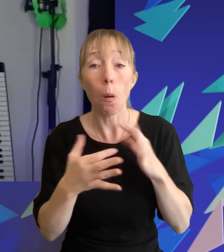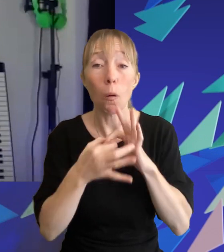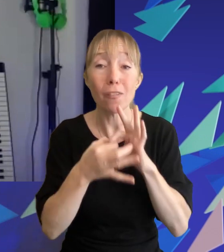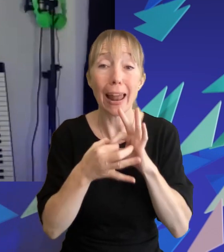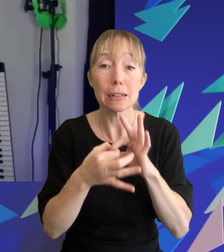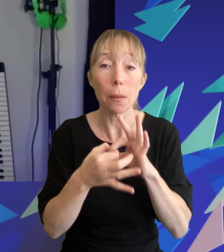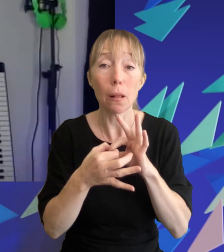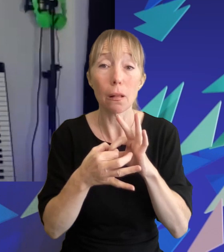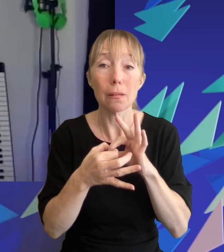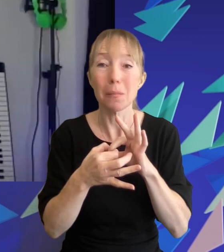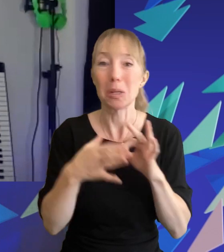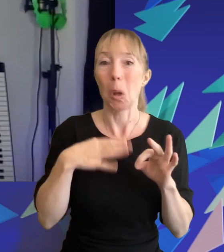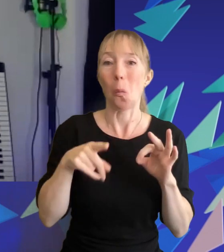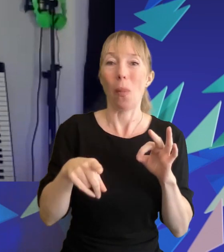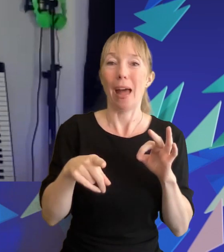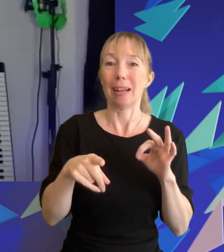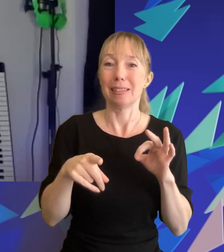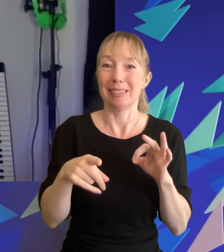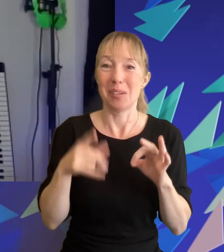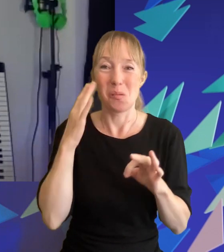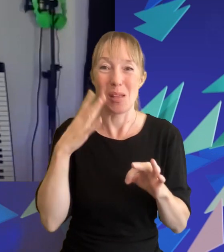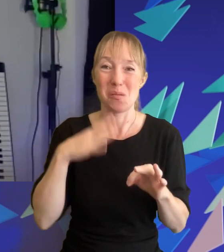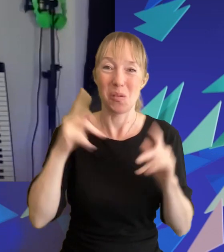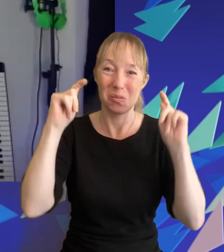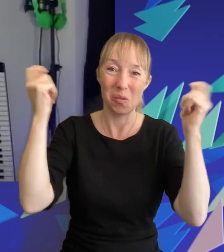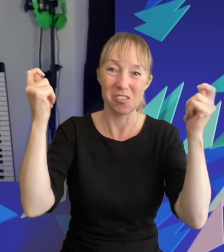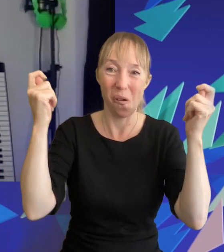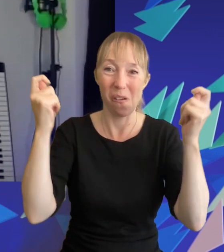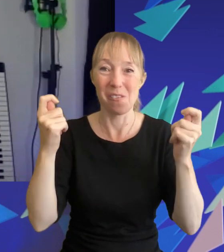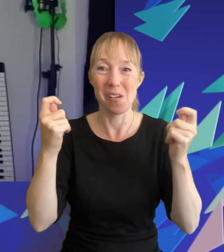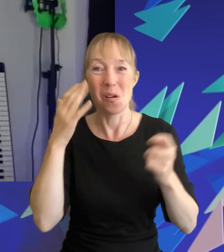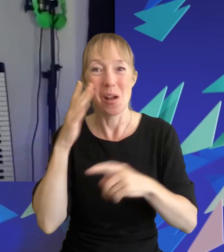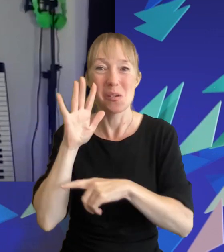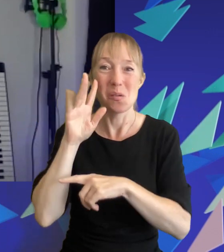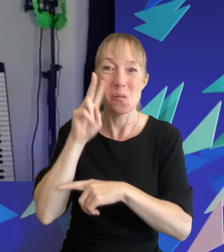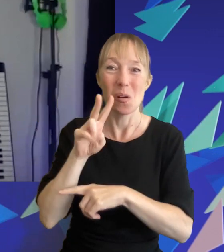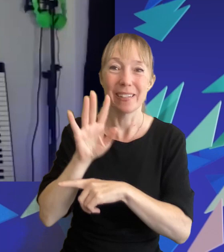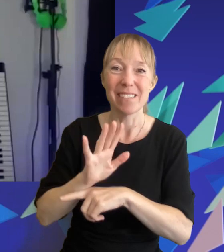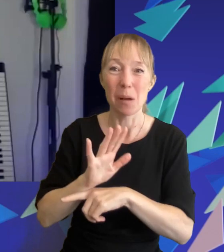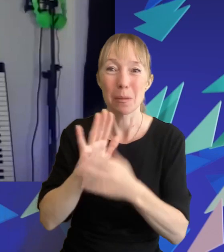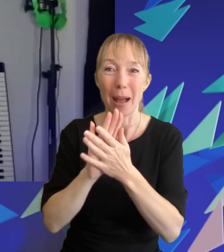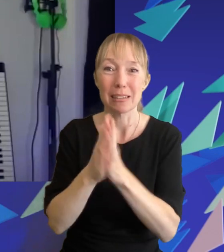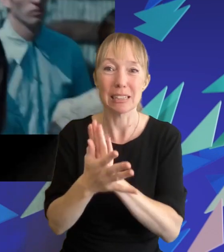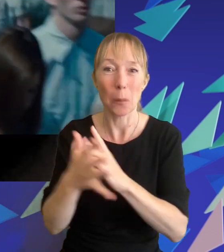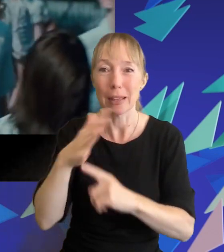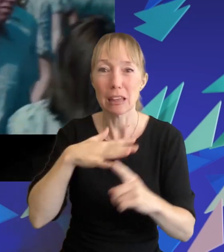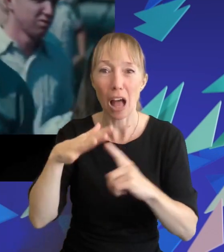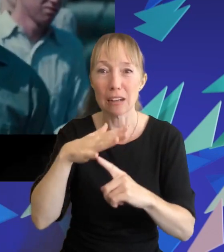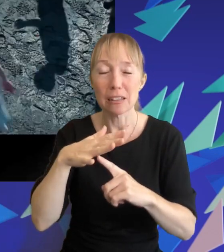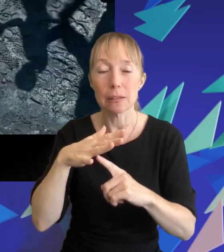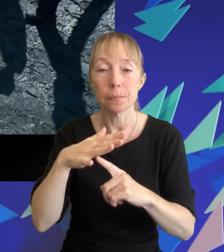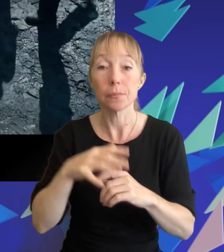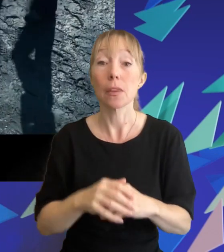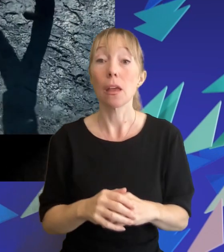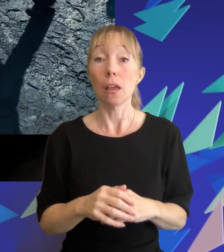not what you want when you are watching films about a dystopian society perhaps young